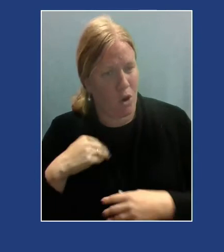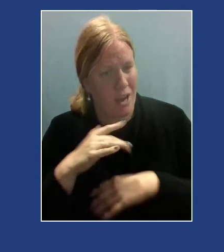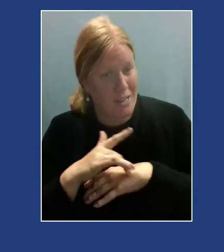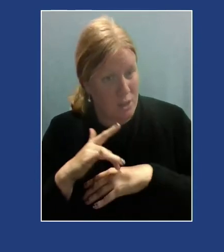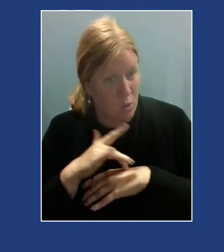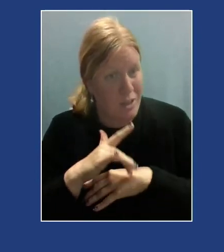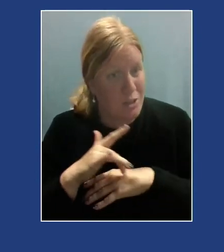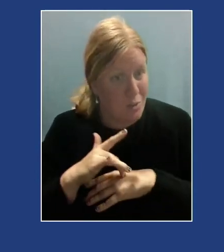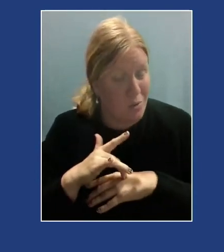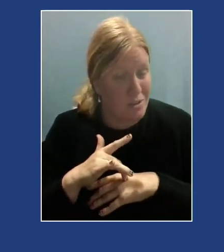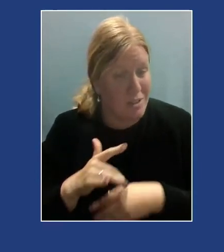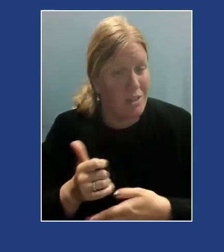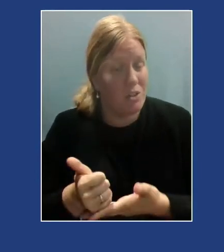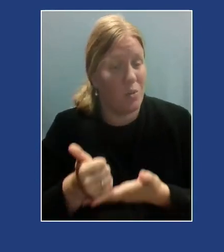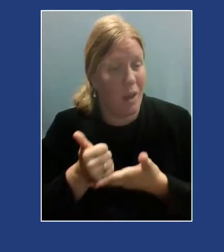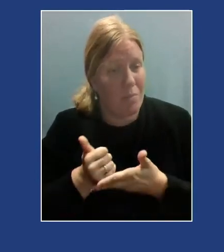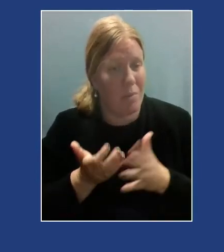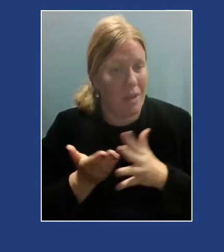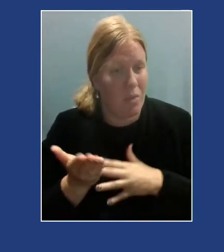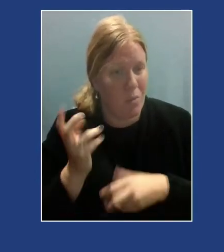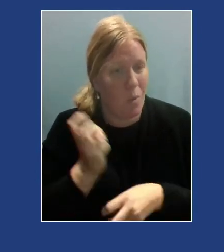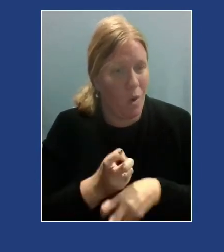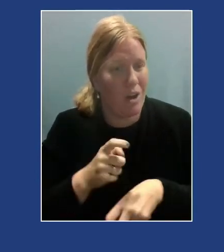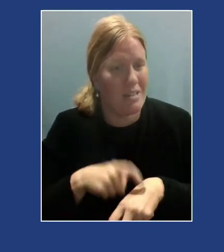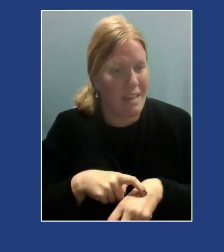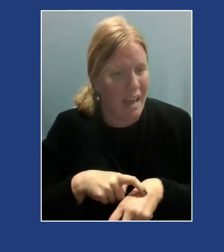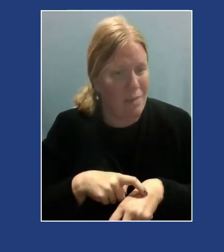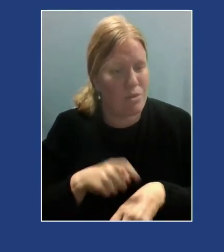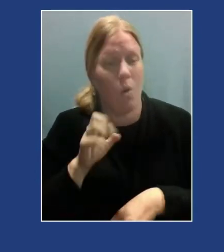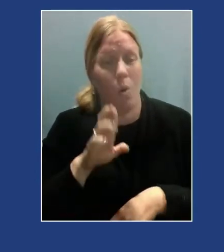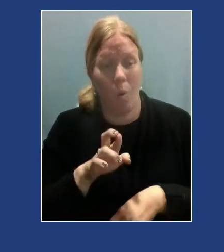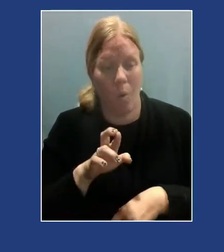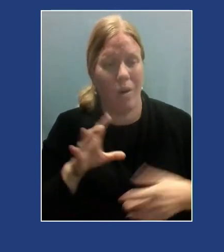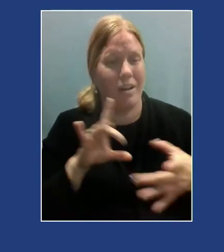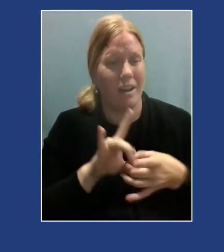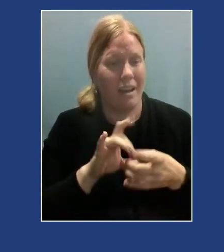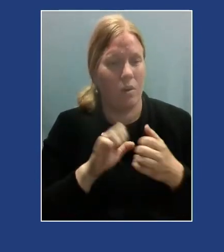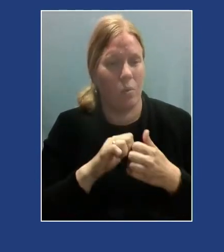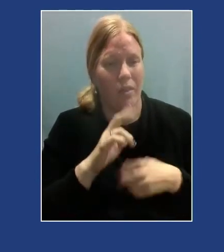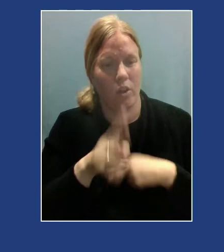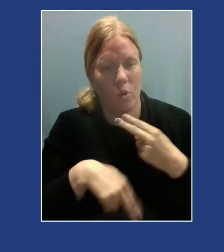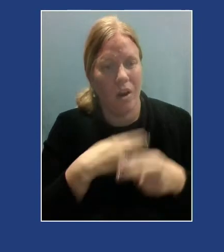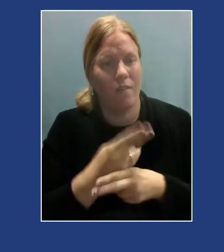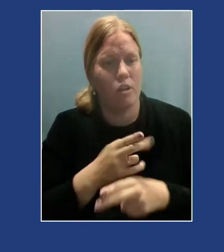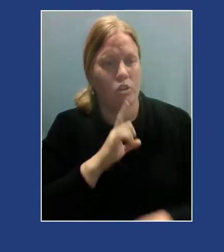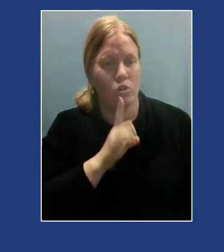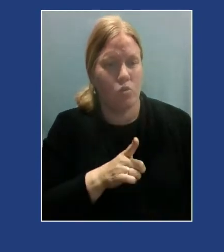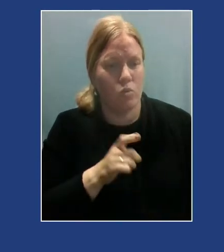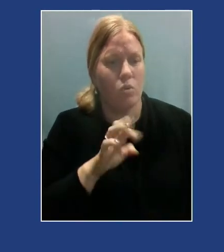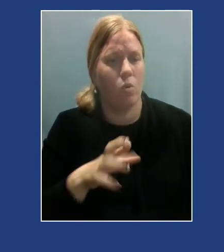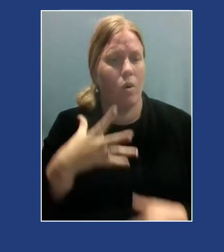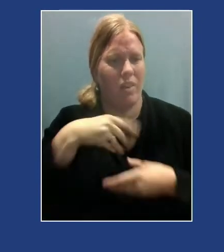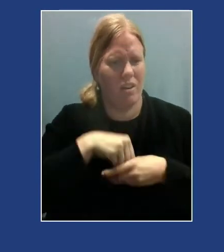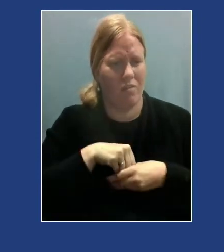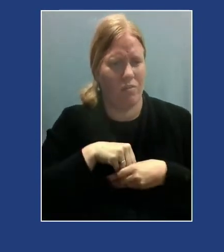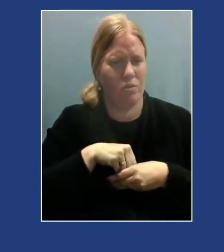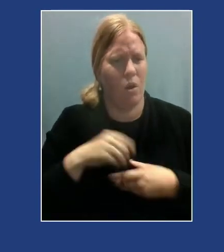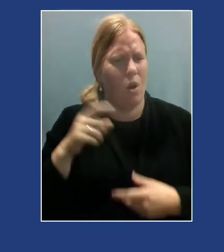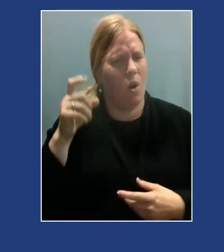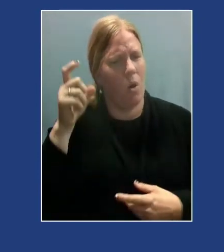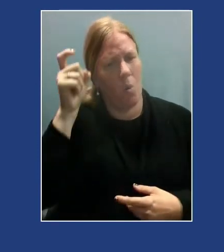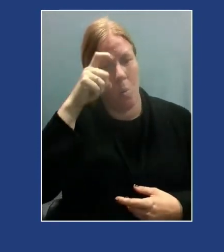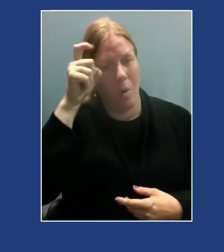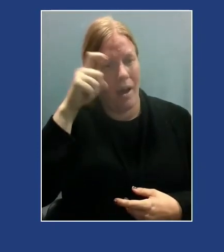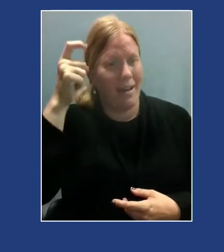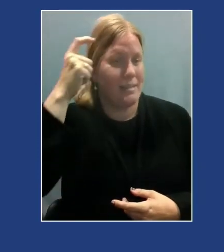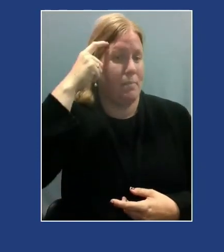a strength to help them get through hard times or to connect to universal truth or that internal wise mind truth that they have?